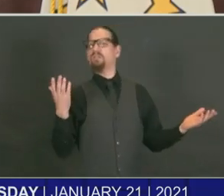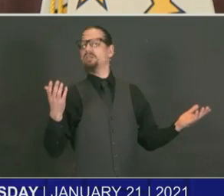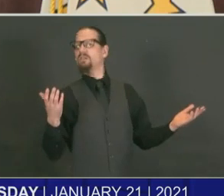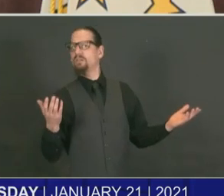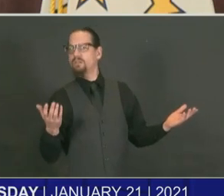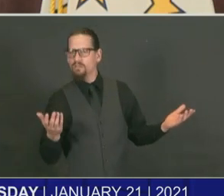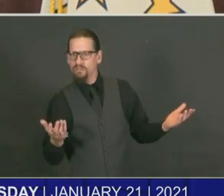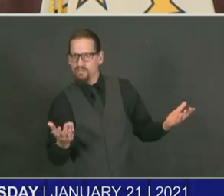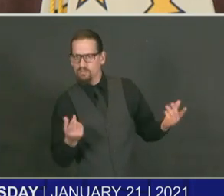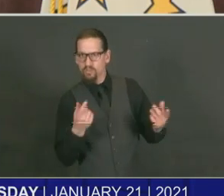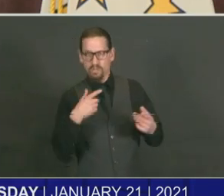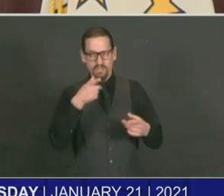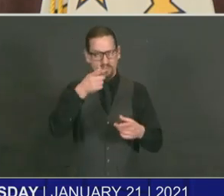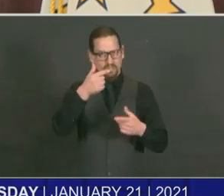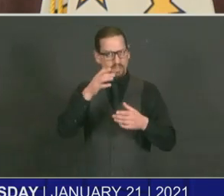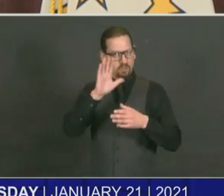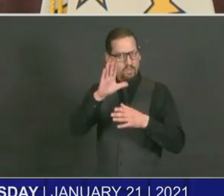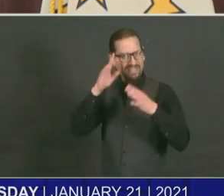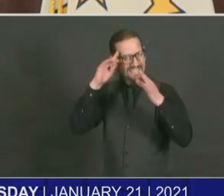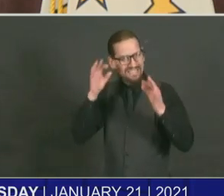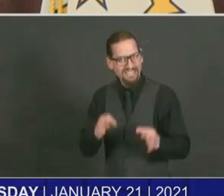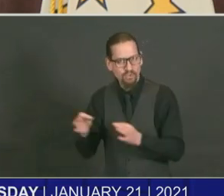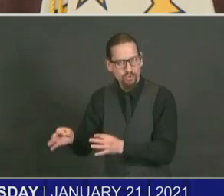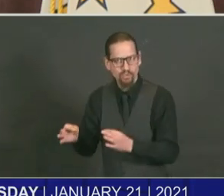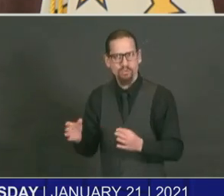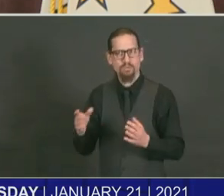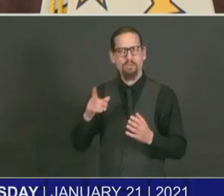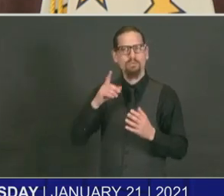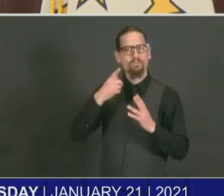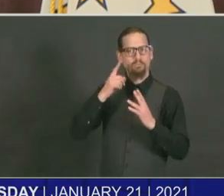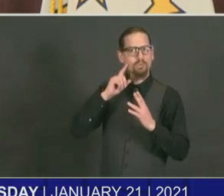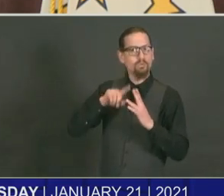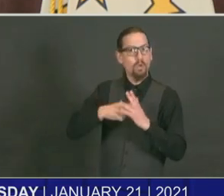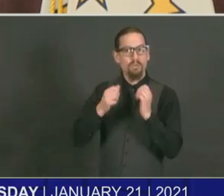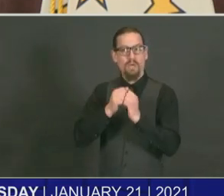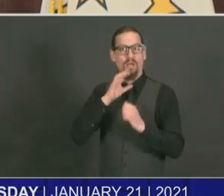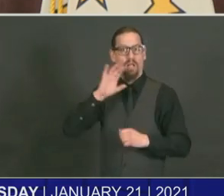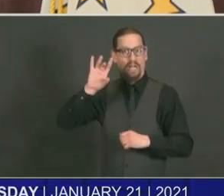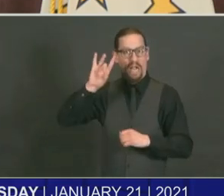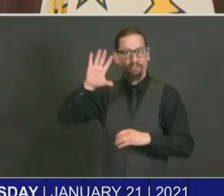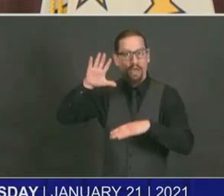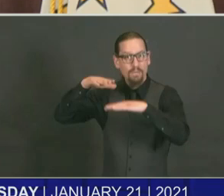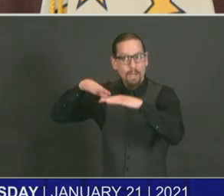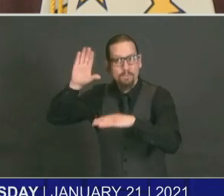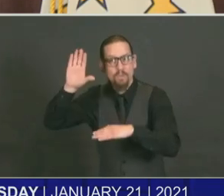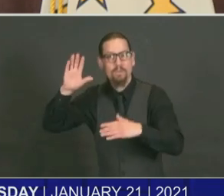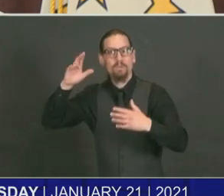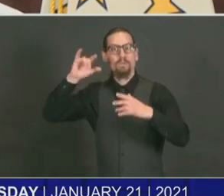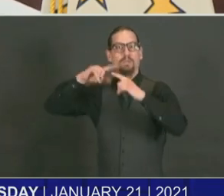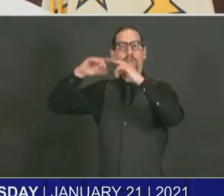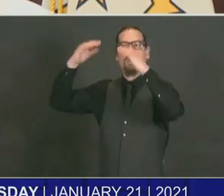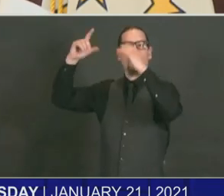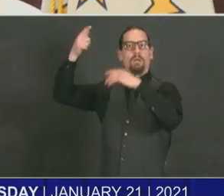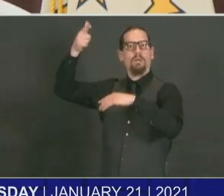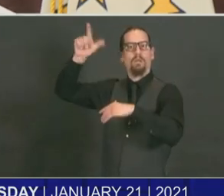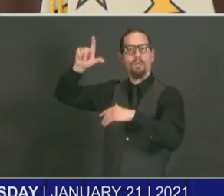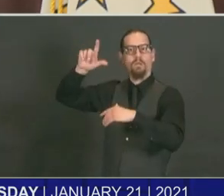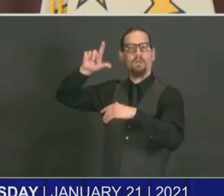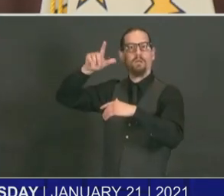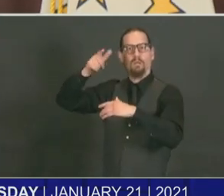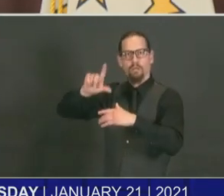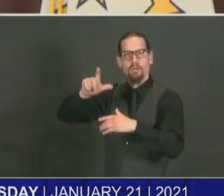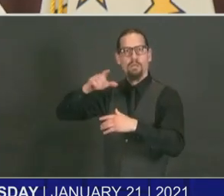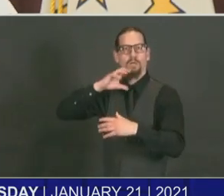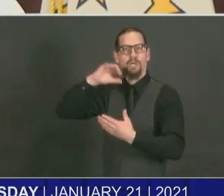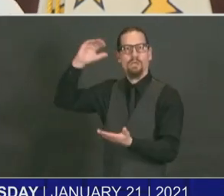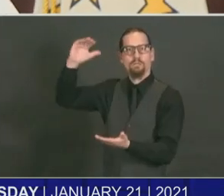we'll start with 80 plus and then work it back that way to at least get more vaccine into more vulnerable people?